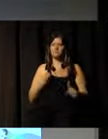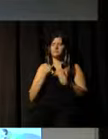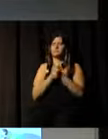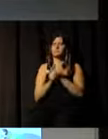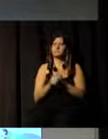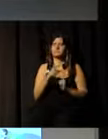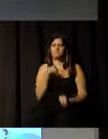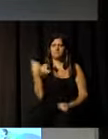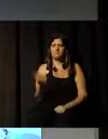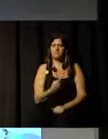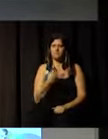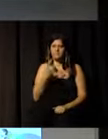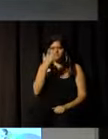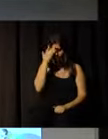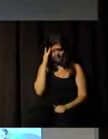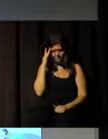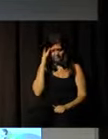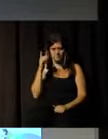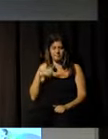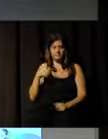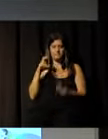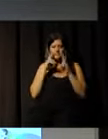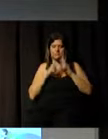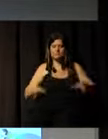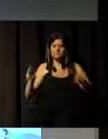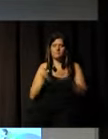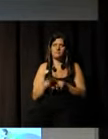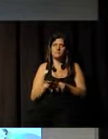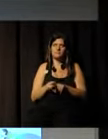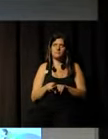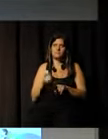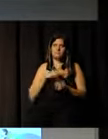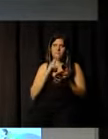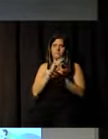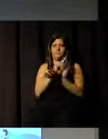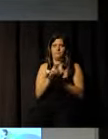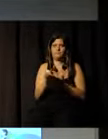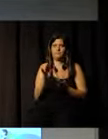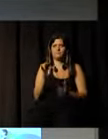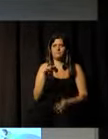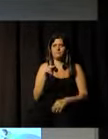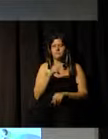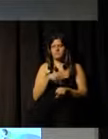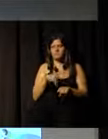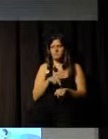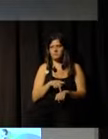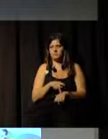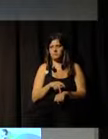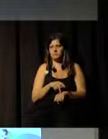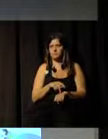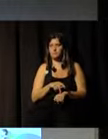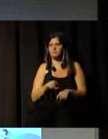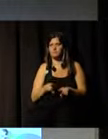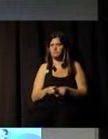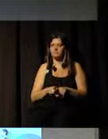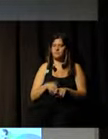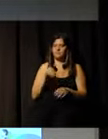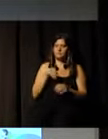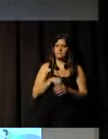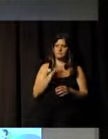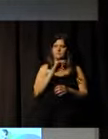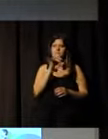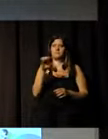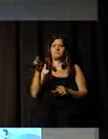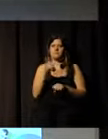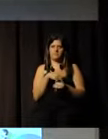work in sports for all, having differences in several countries and within